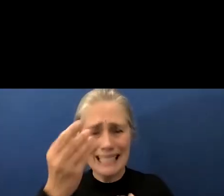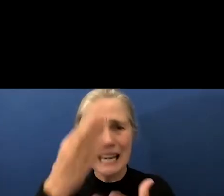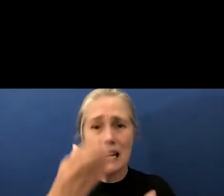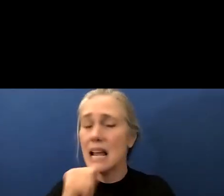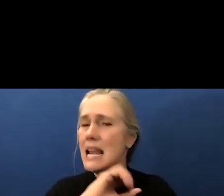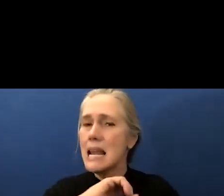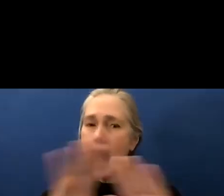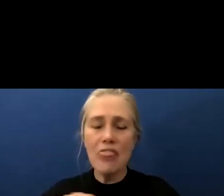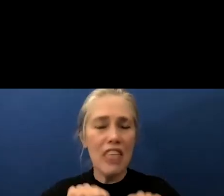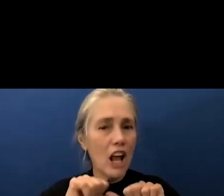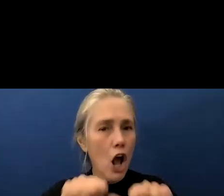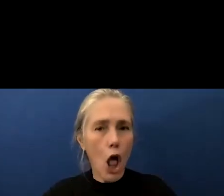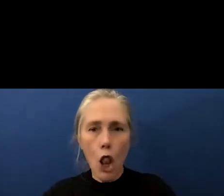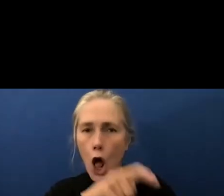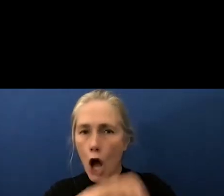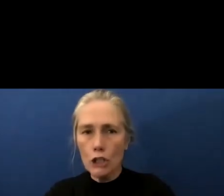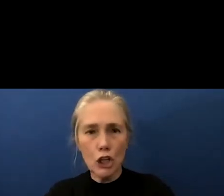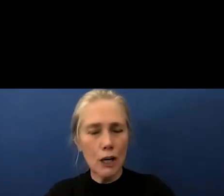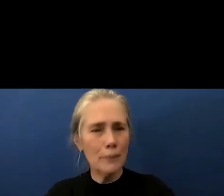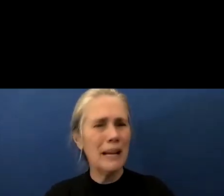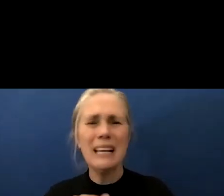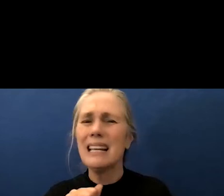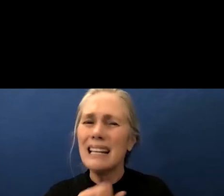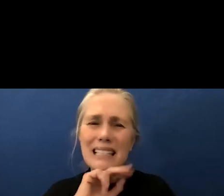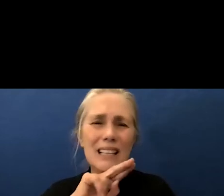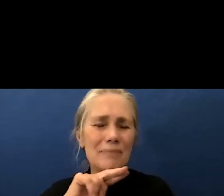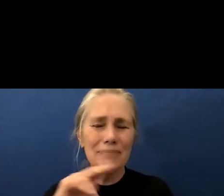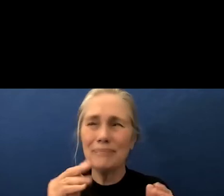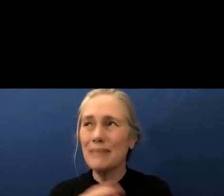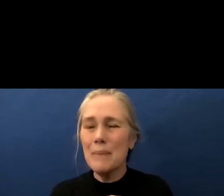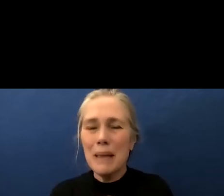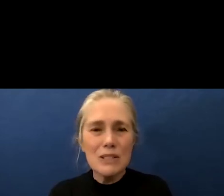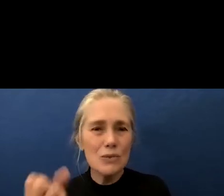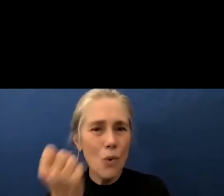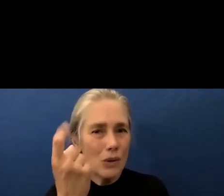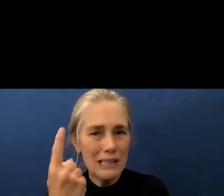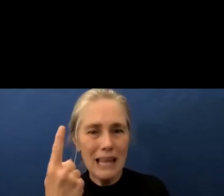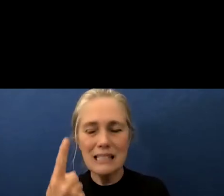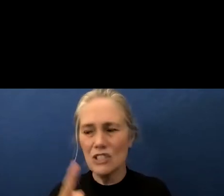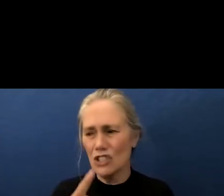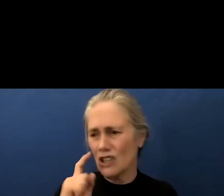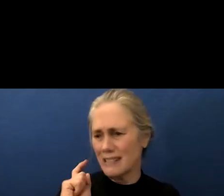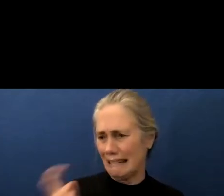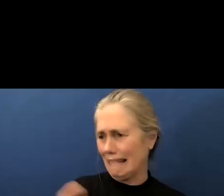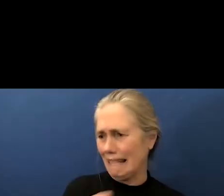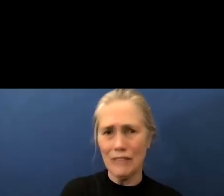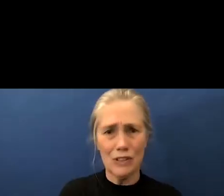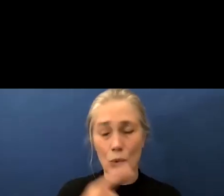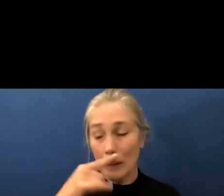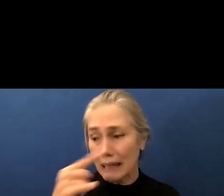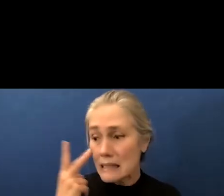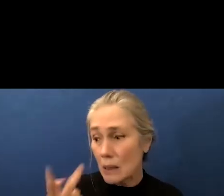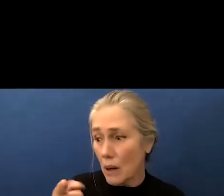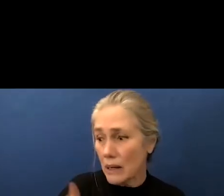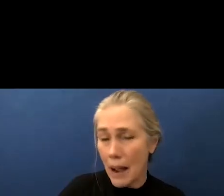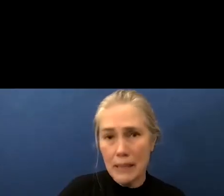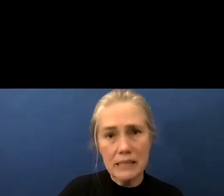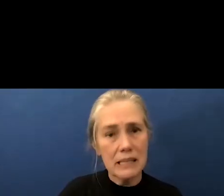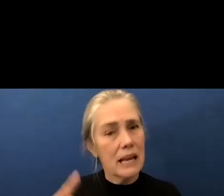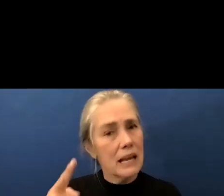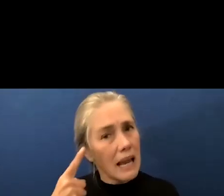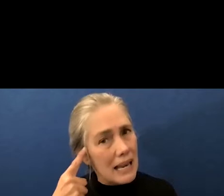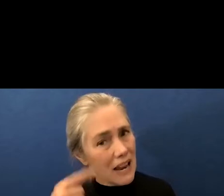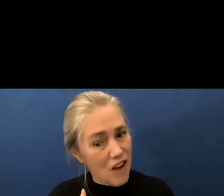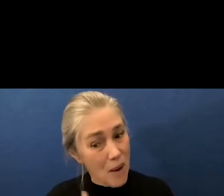data that's none it makes little sense to roll this out to all the kids just to see what happens so that i then have to look at why i would be okay with my